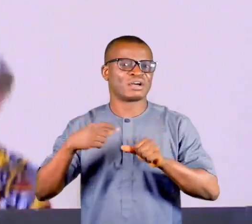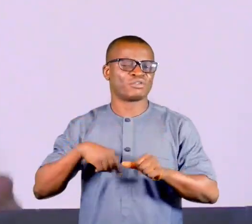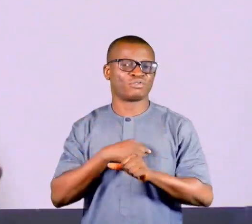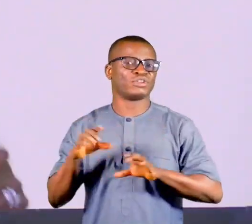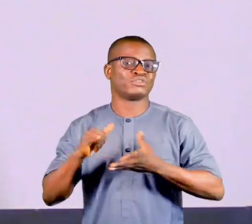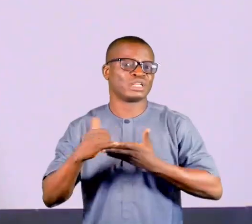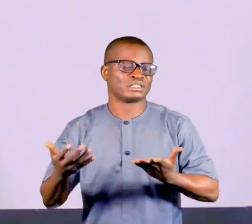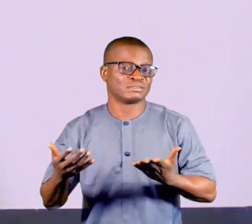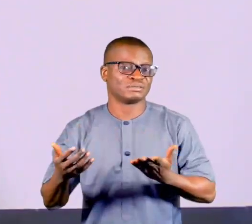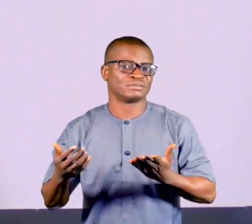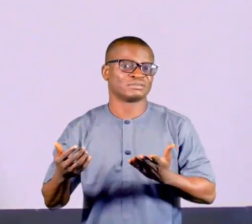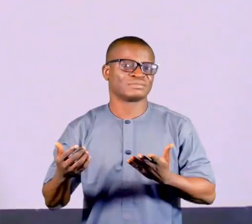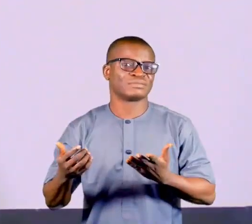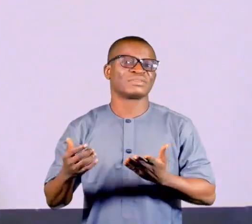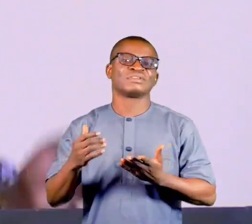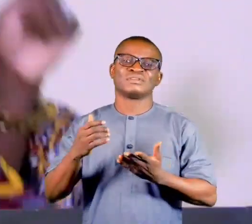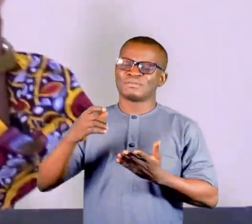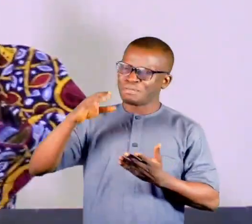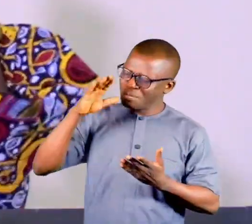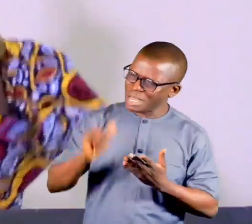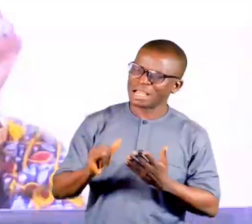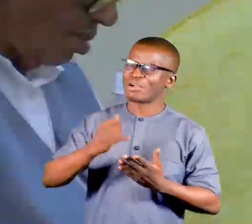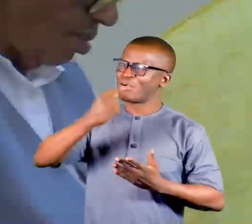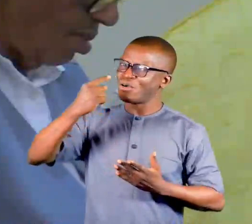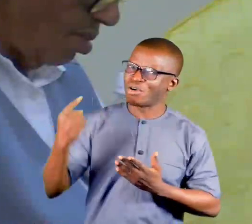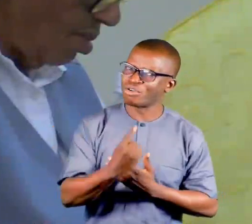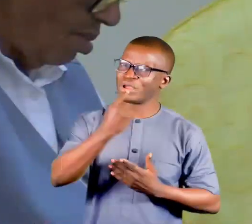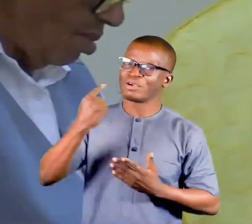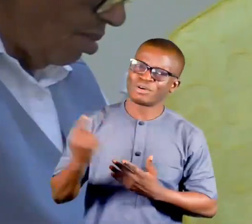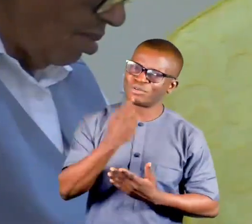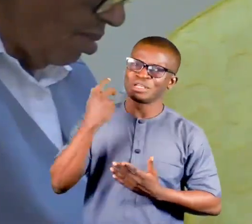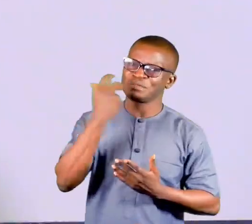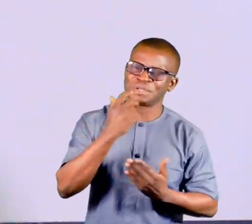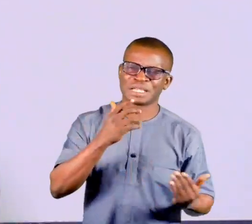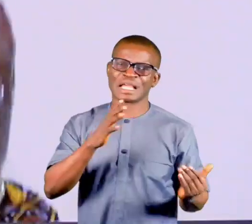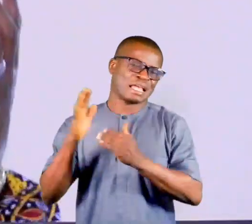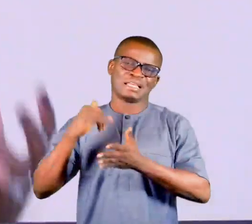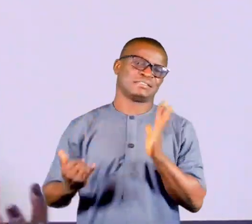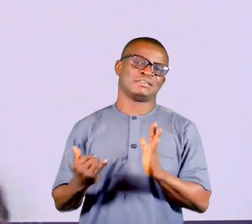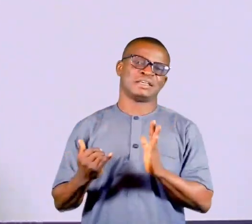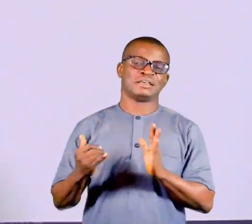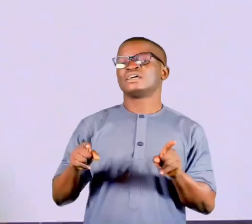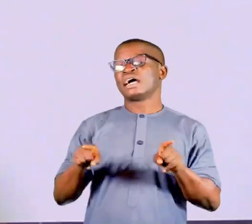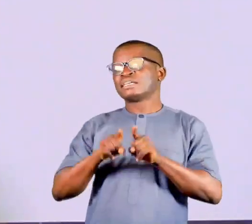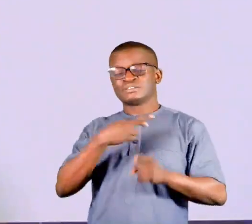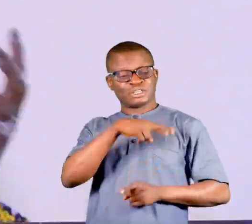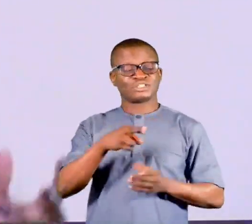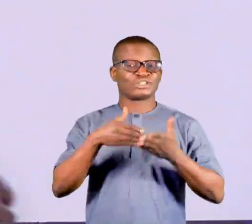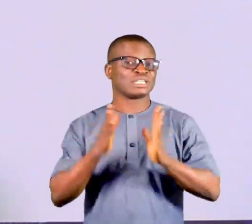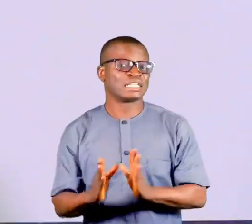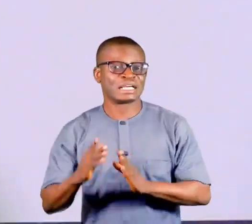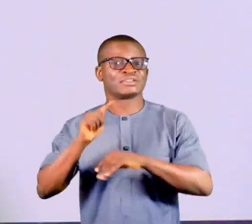can you help tackle this problem? By consistently speaking against you. So as religious leaders,